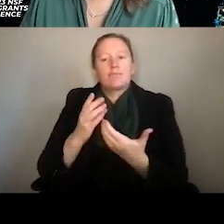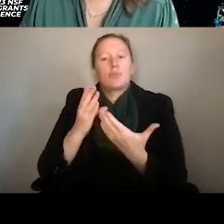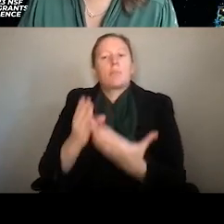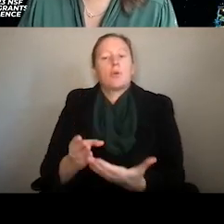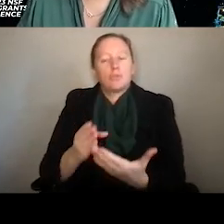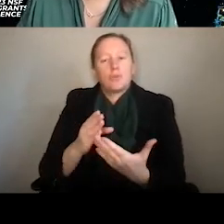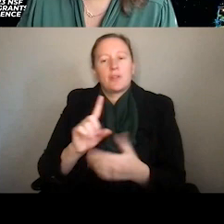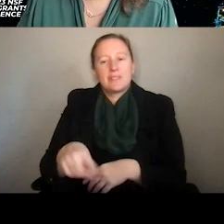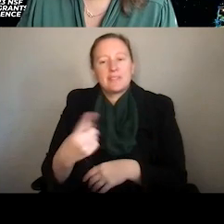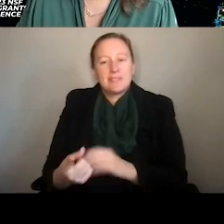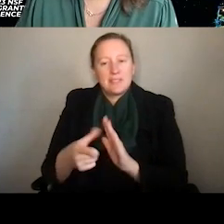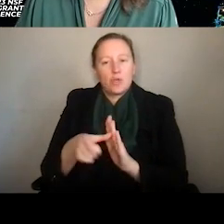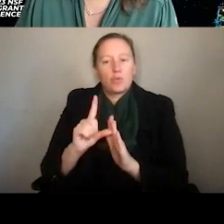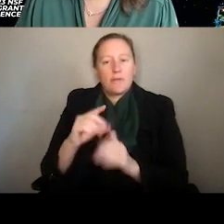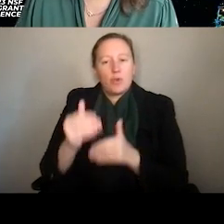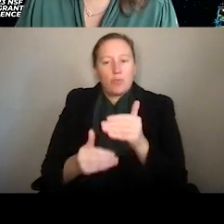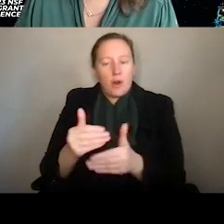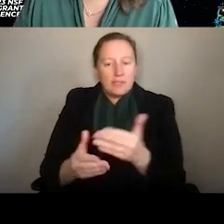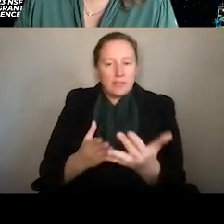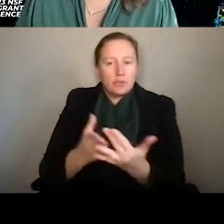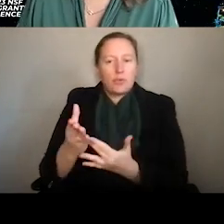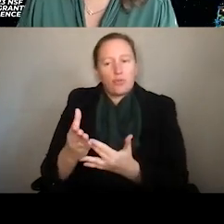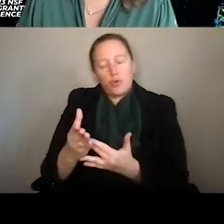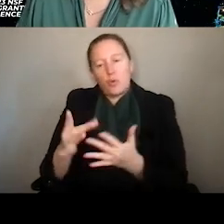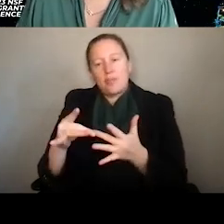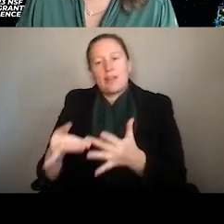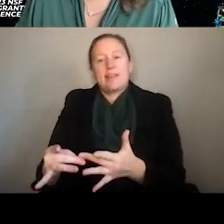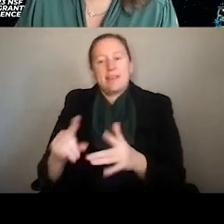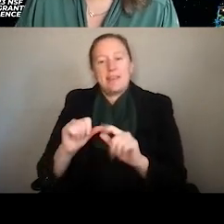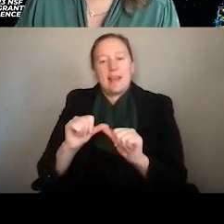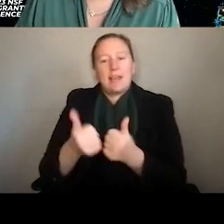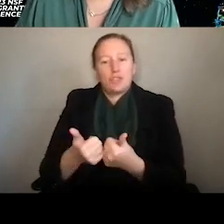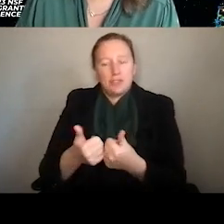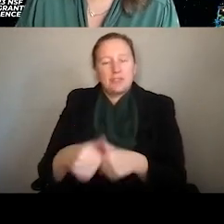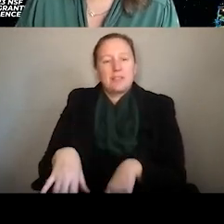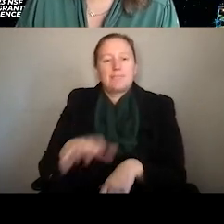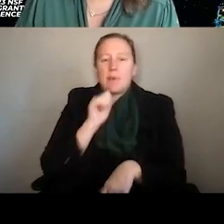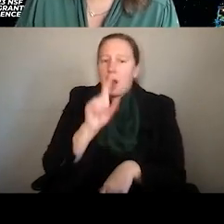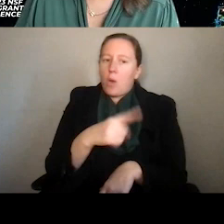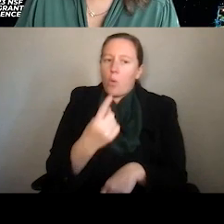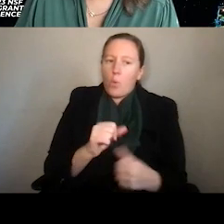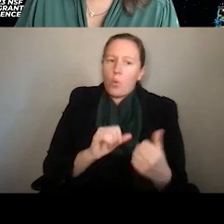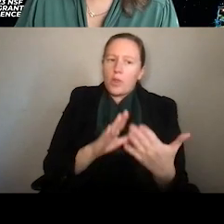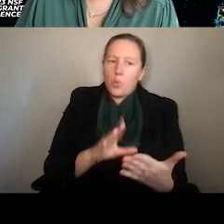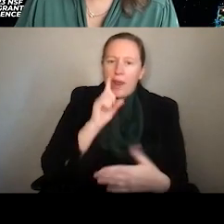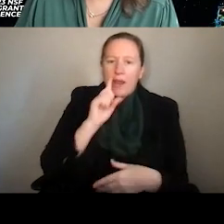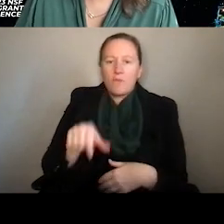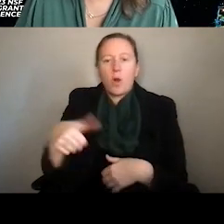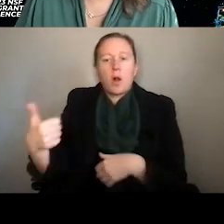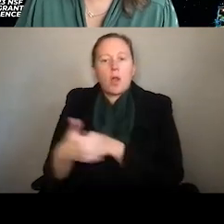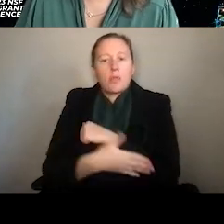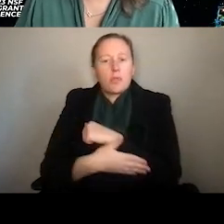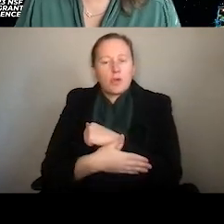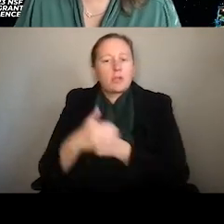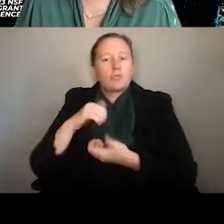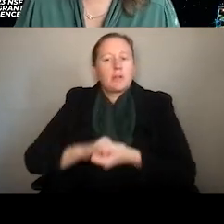through the lead agency. So these are not the only way for NSF-PIs to engage in foreign collaboration. Plenty